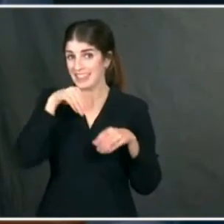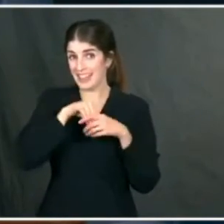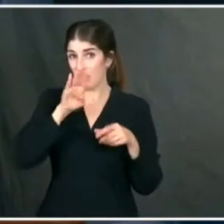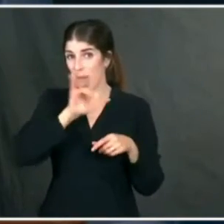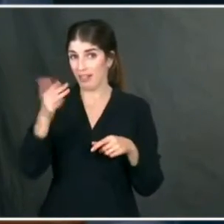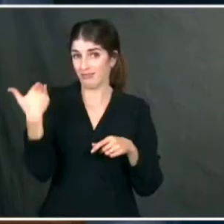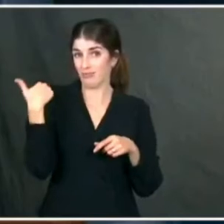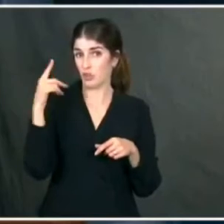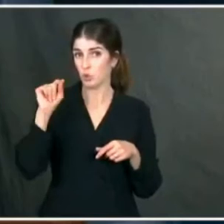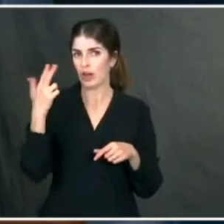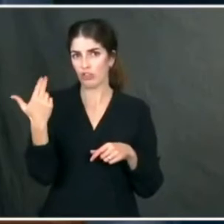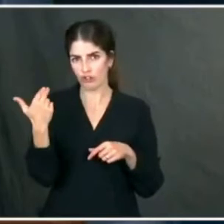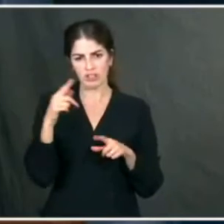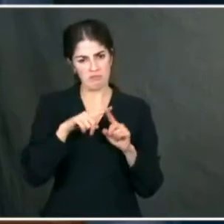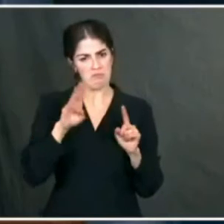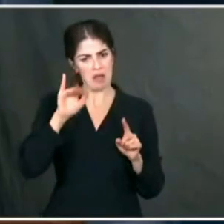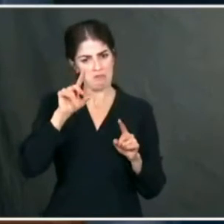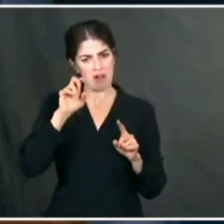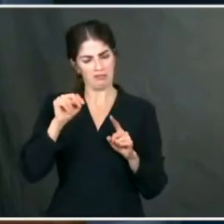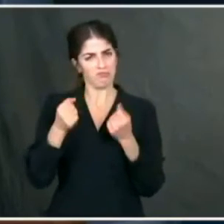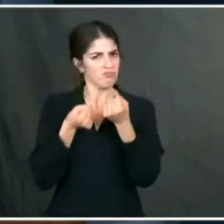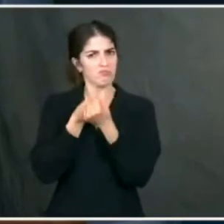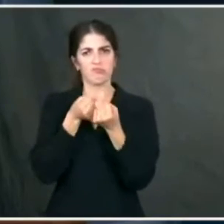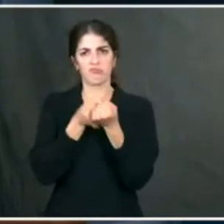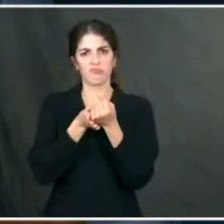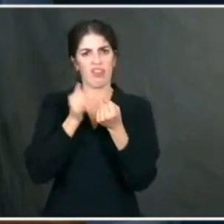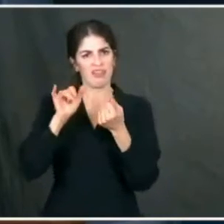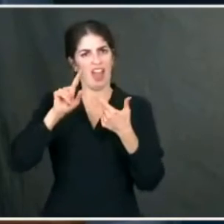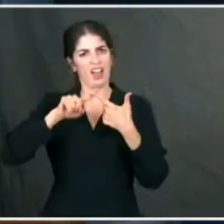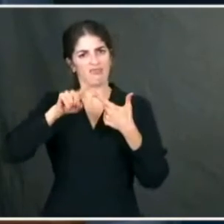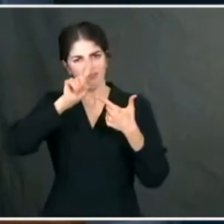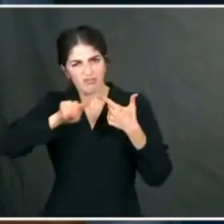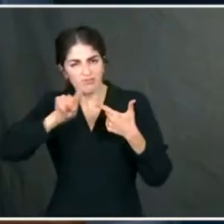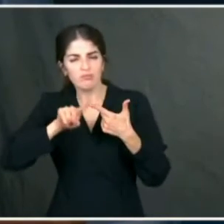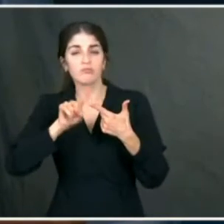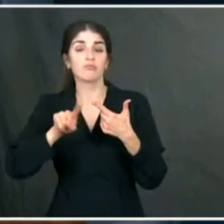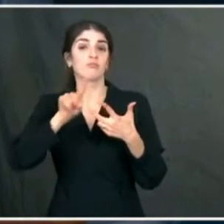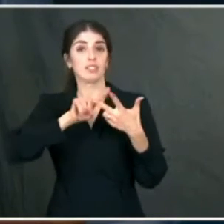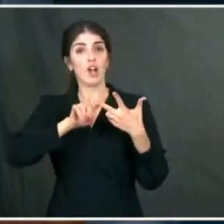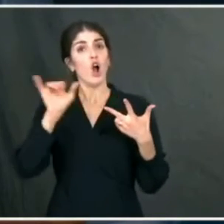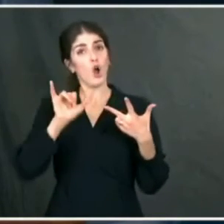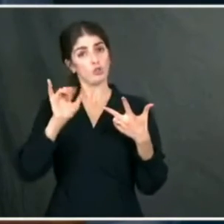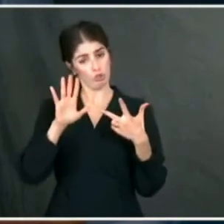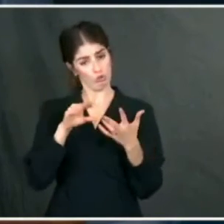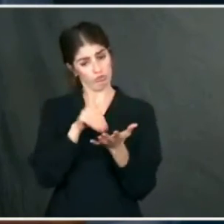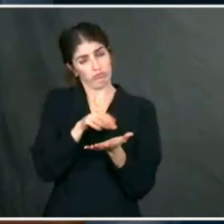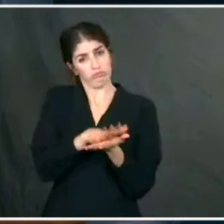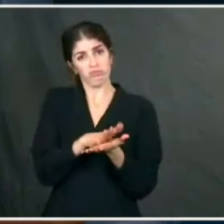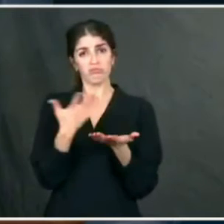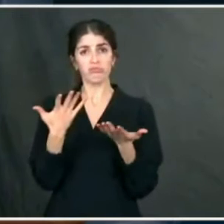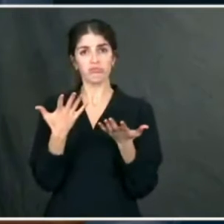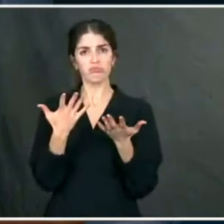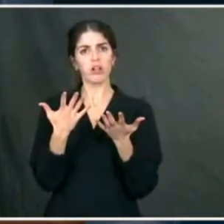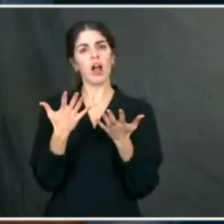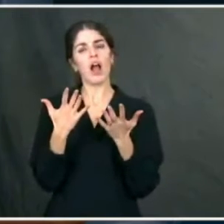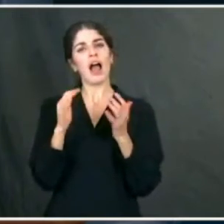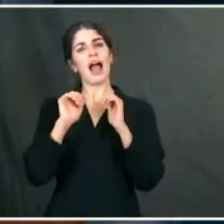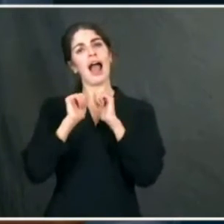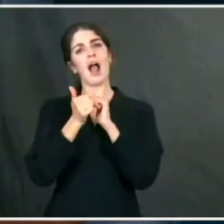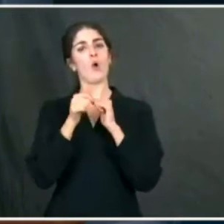something that he has been an advocate for in his time in public office. And it also has a pathway to citizenship for the 11 million